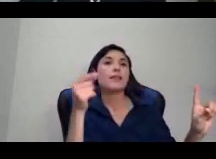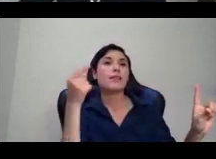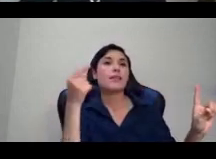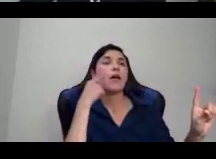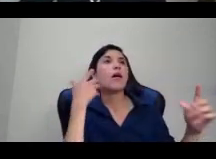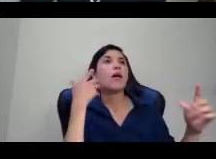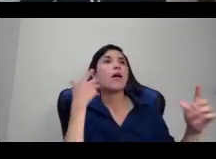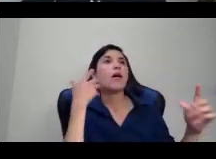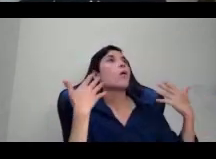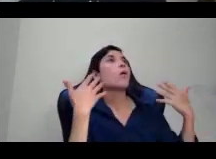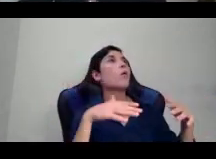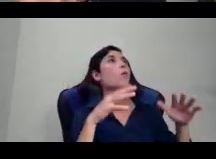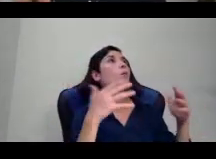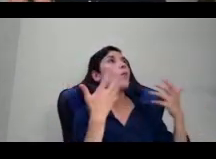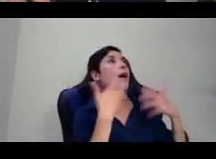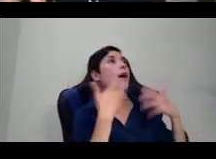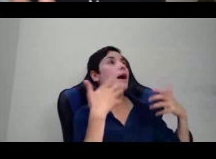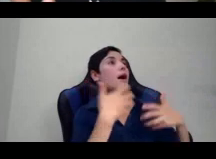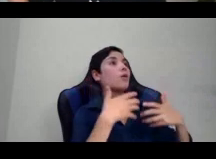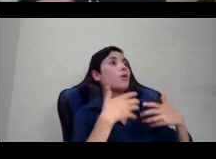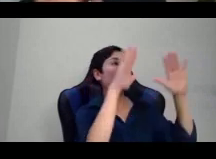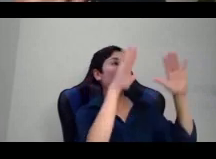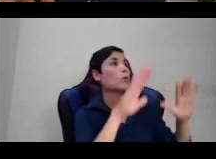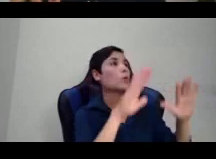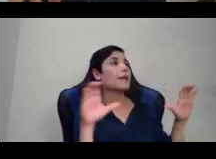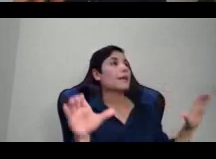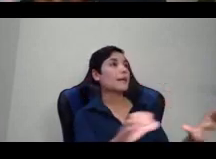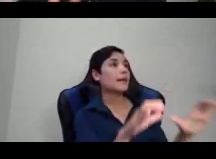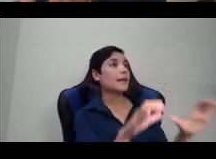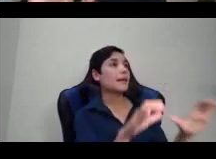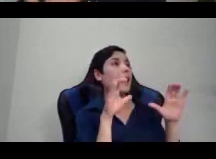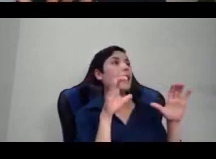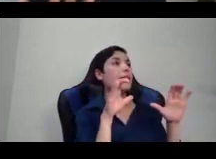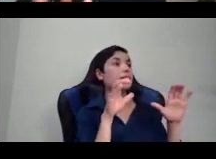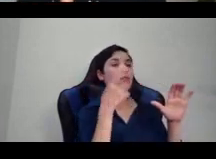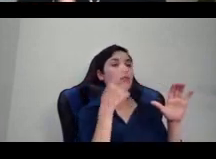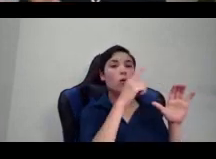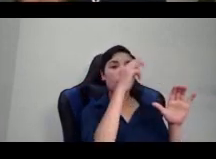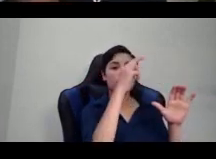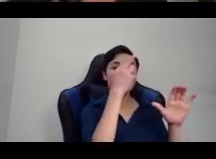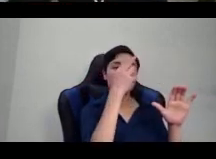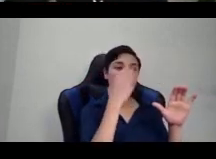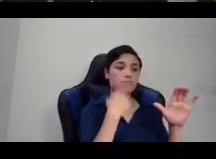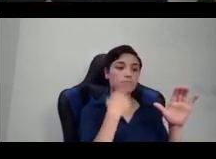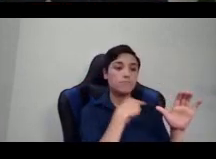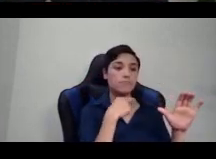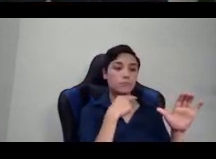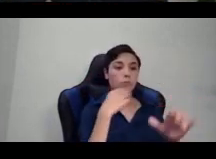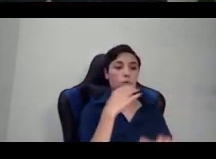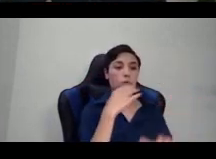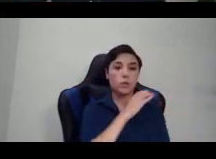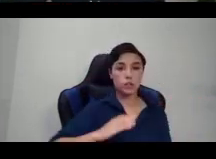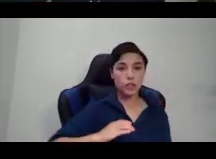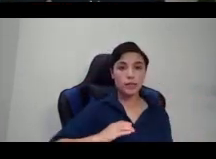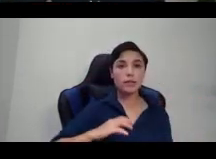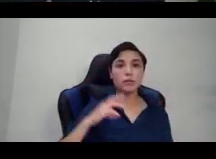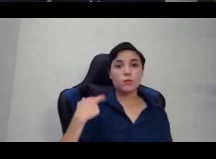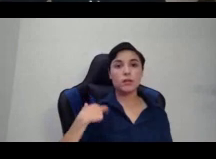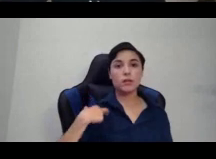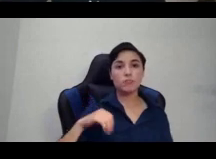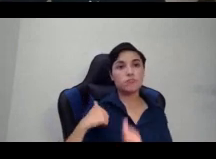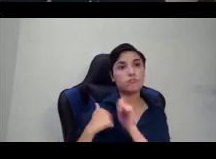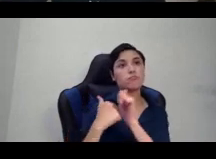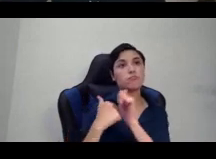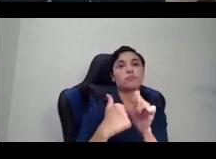a prominent book that was written to tell people in Europe about the early exploits of the conquistadores